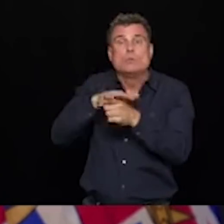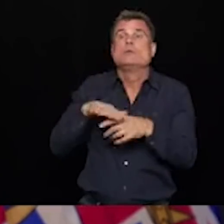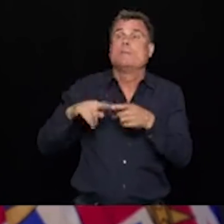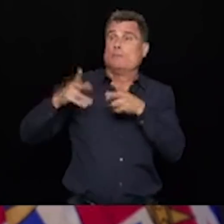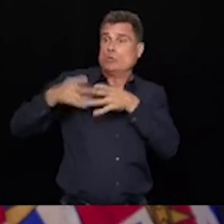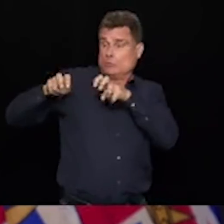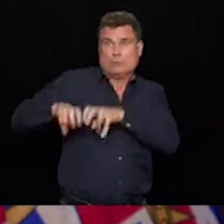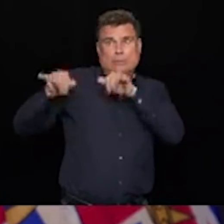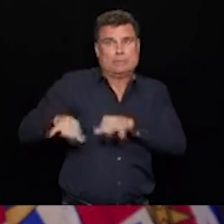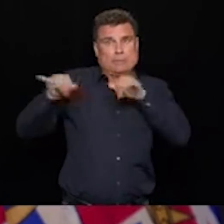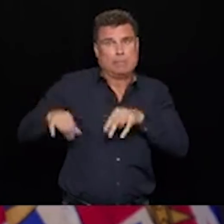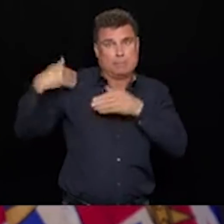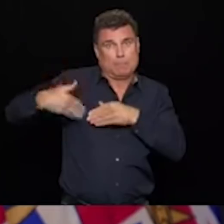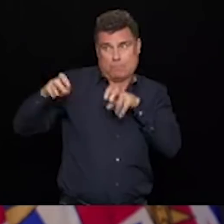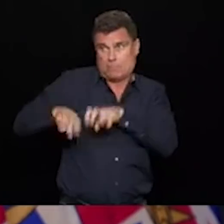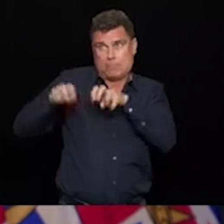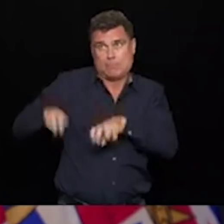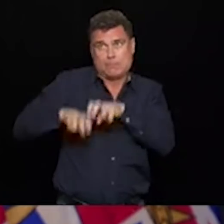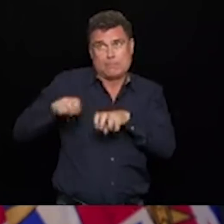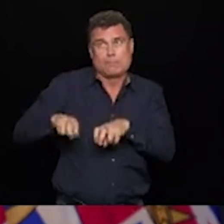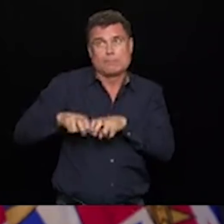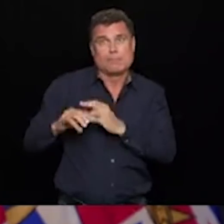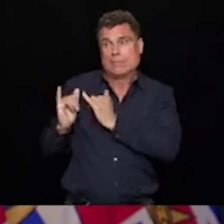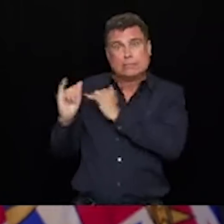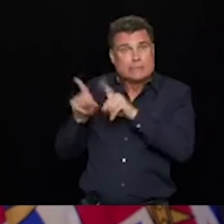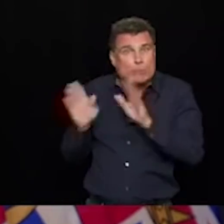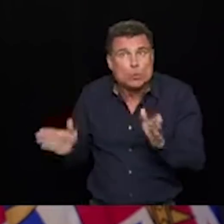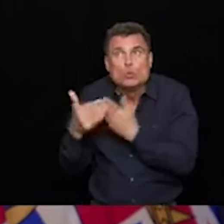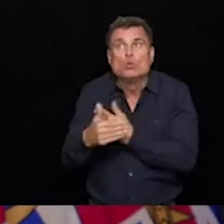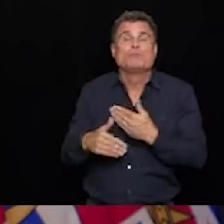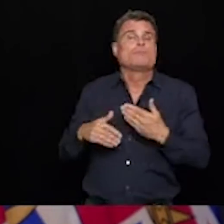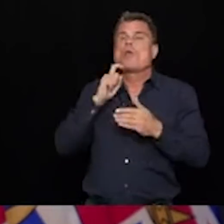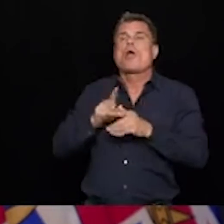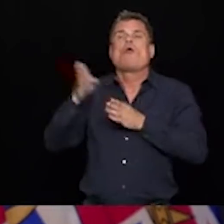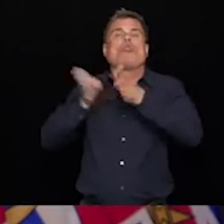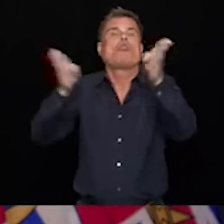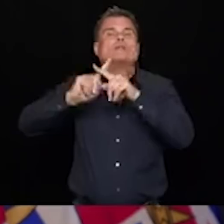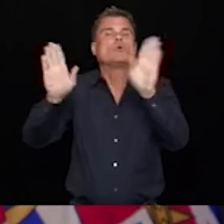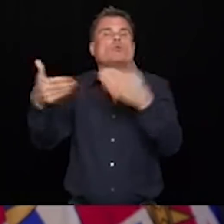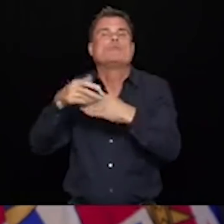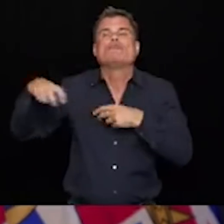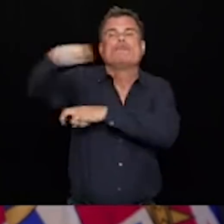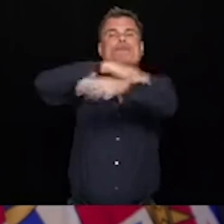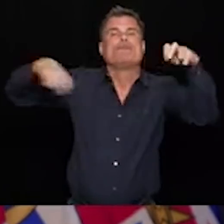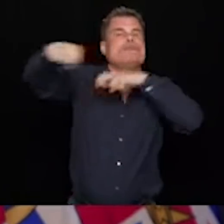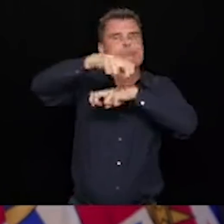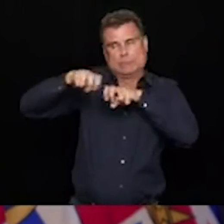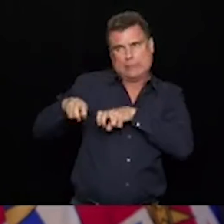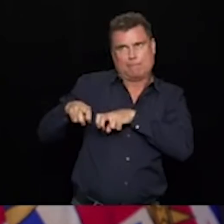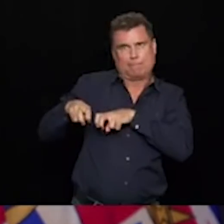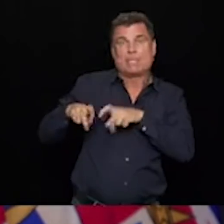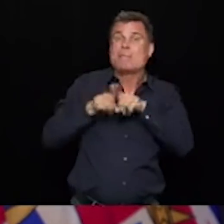same small group. And it's part of your regular group that you're together with in a classroom. And no mixing between